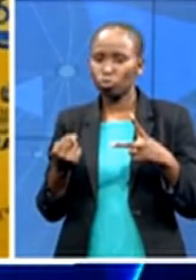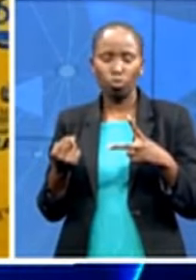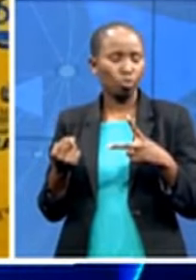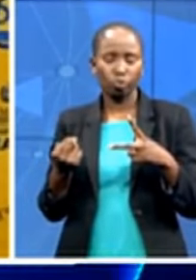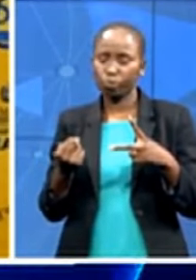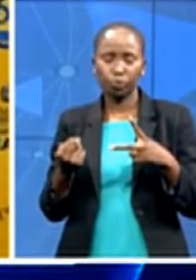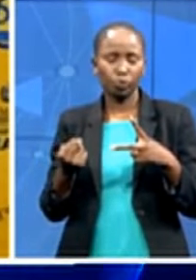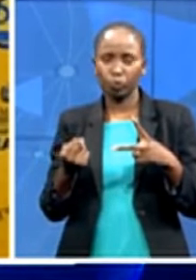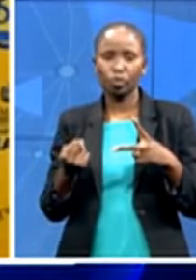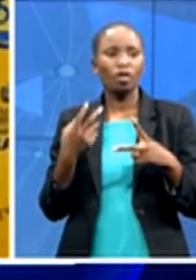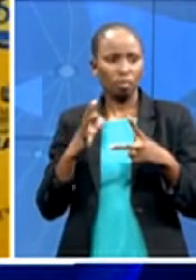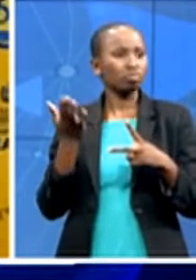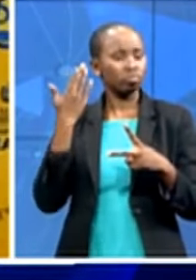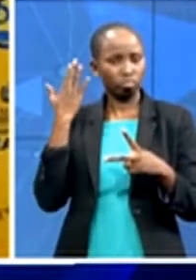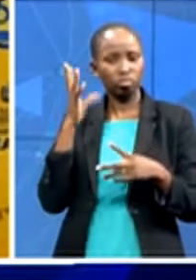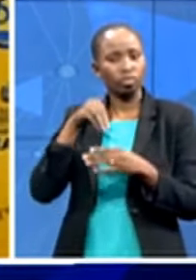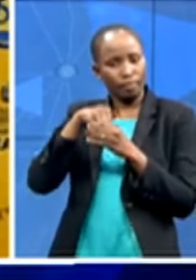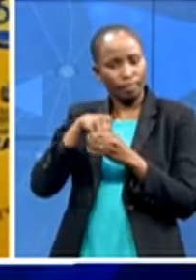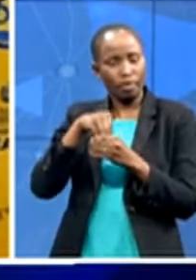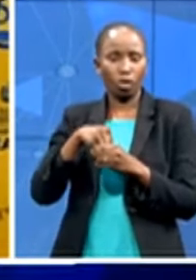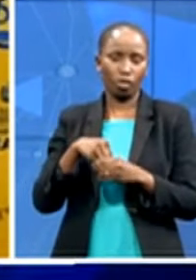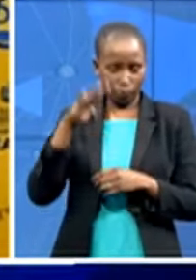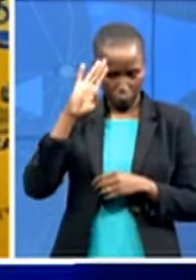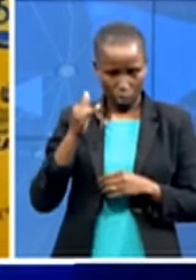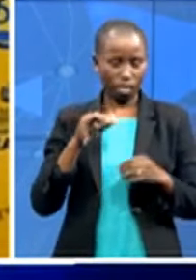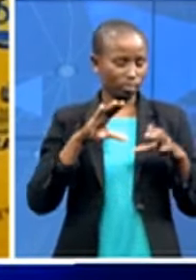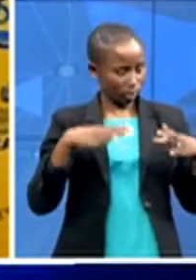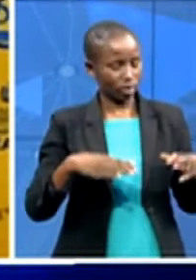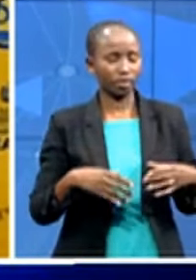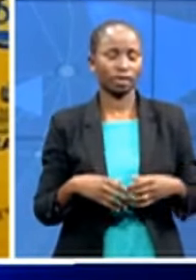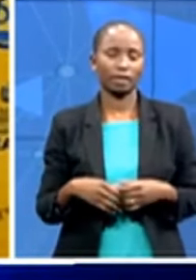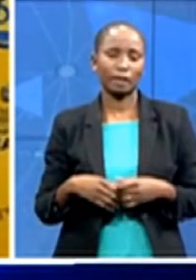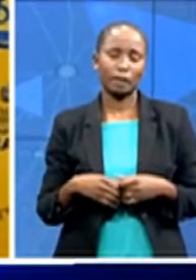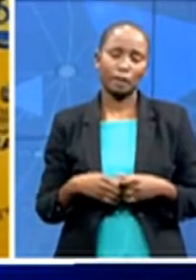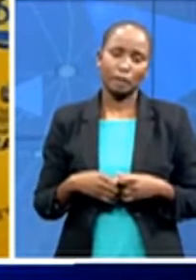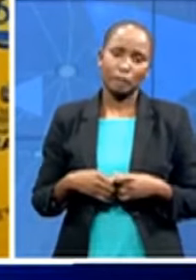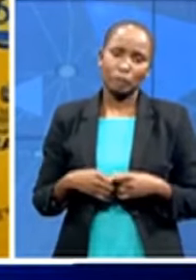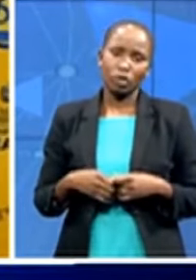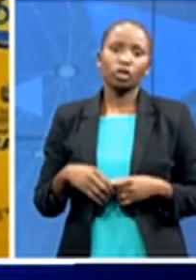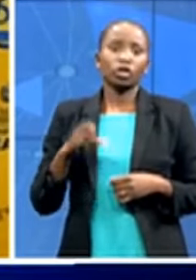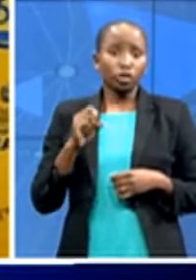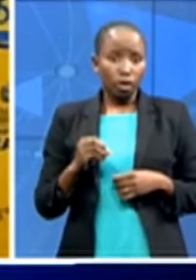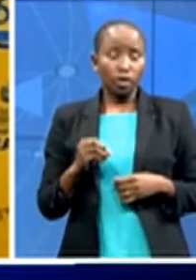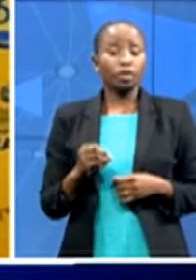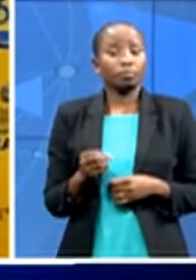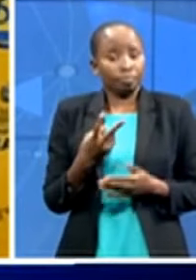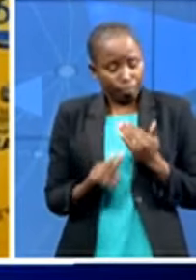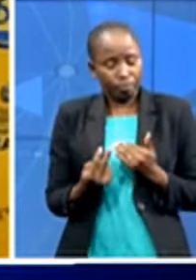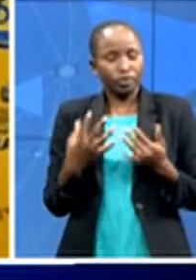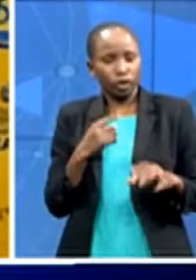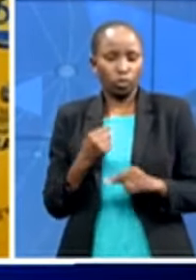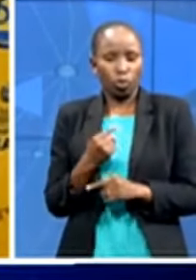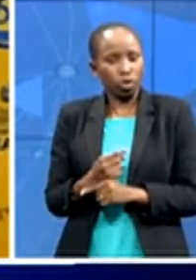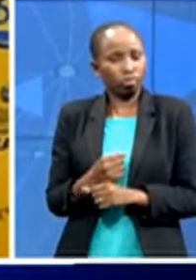sector from their student lives as medical students they have been in the forefront of fighting for the